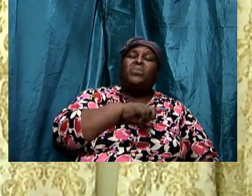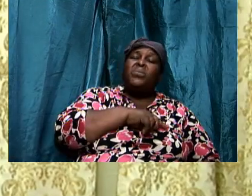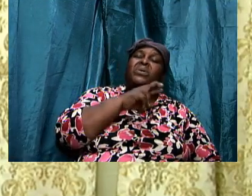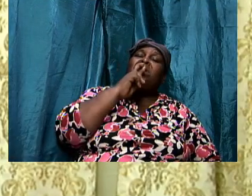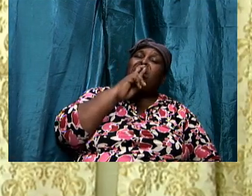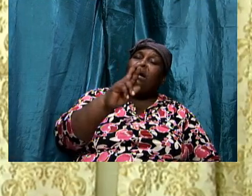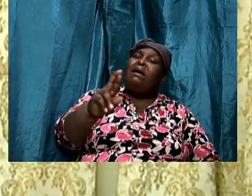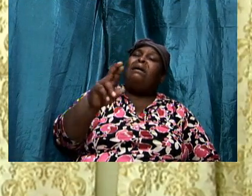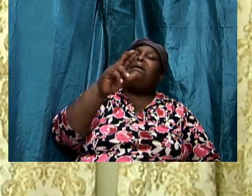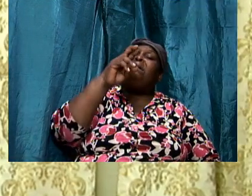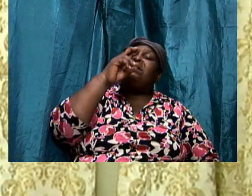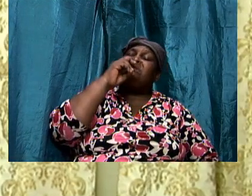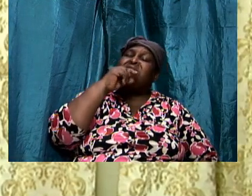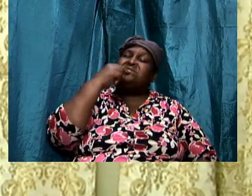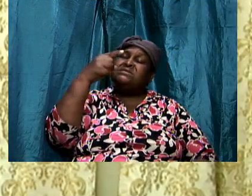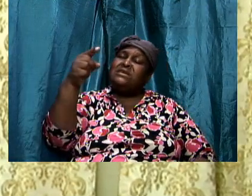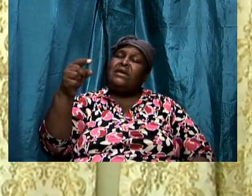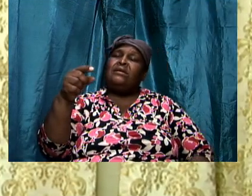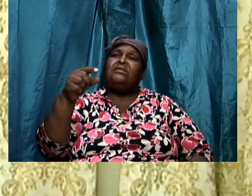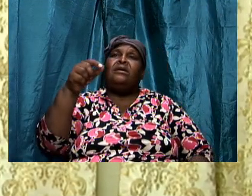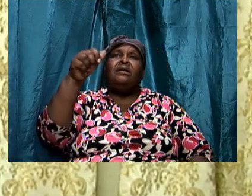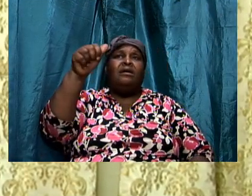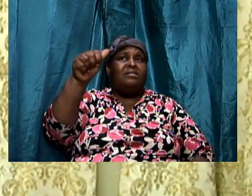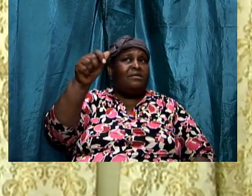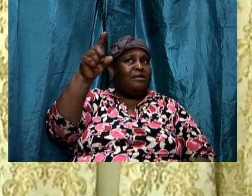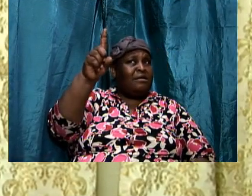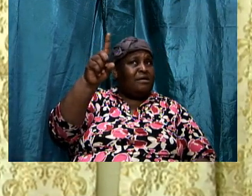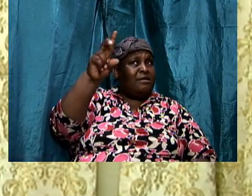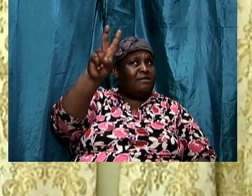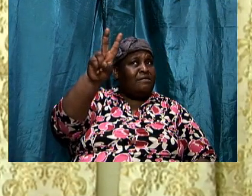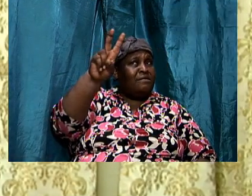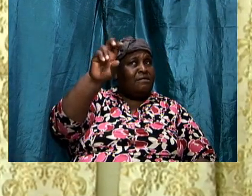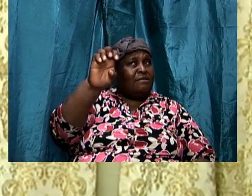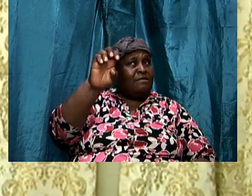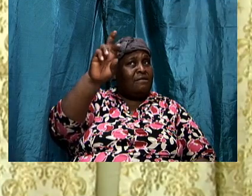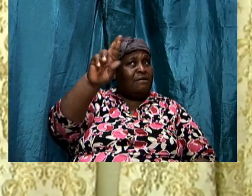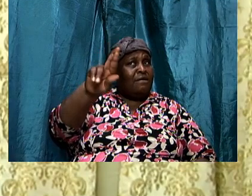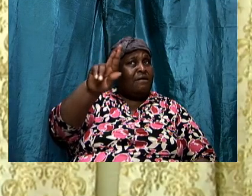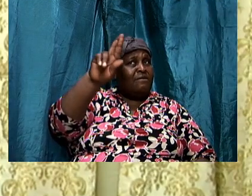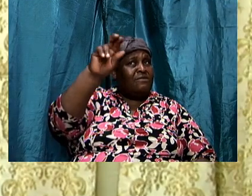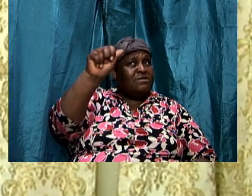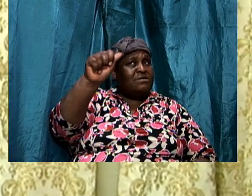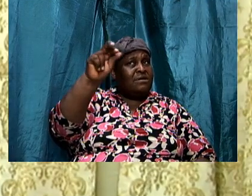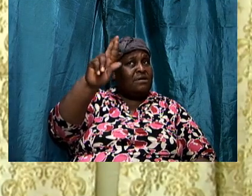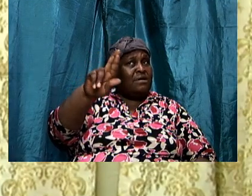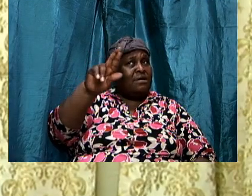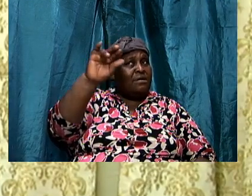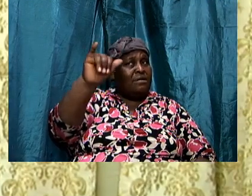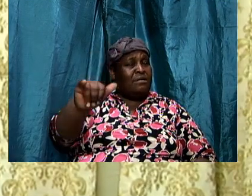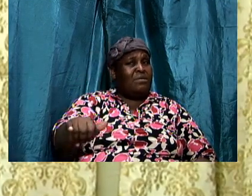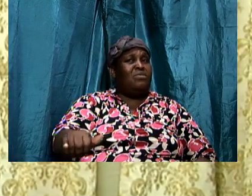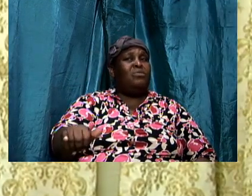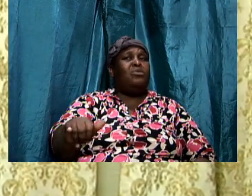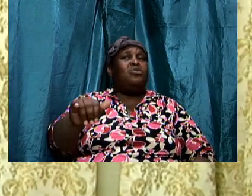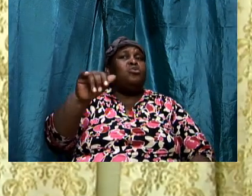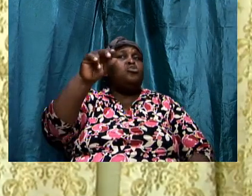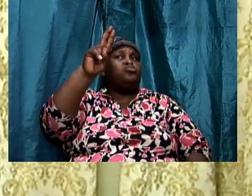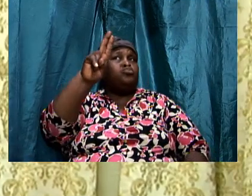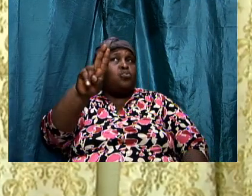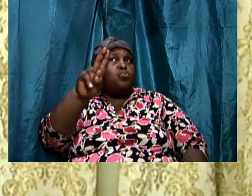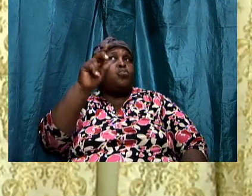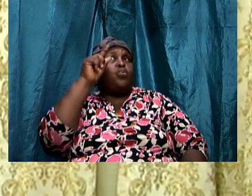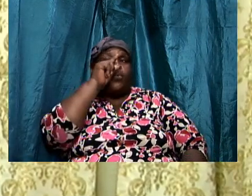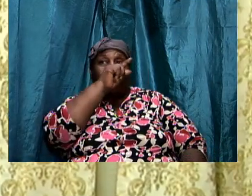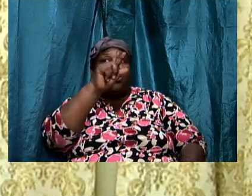effectively means against righteousness so he puts things together and shows and